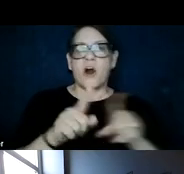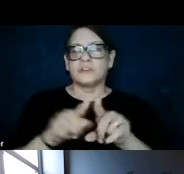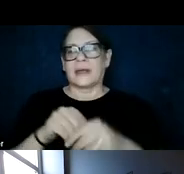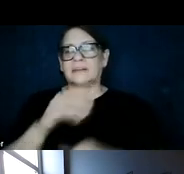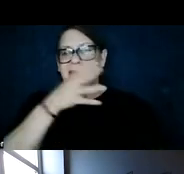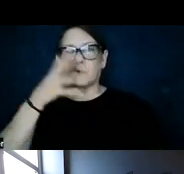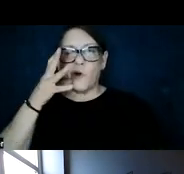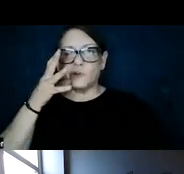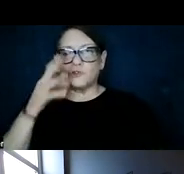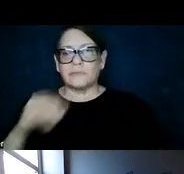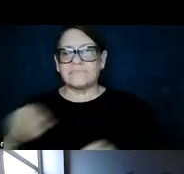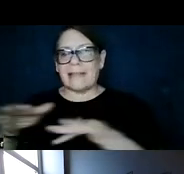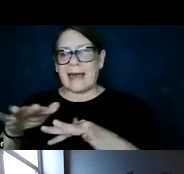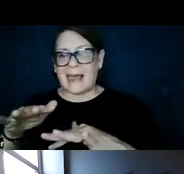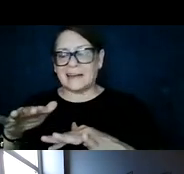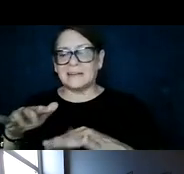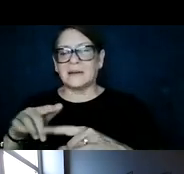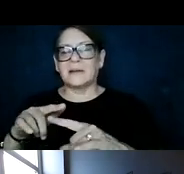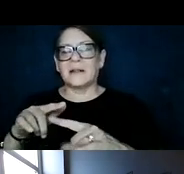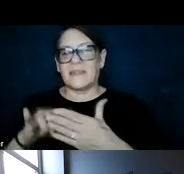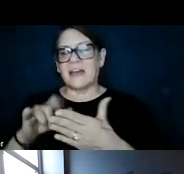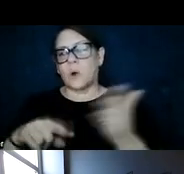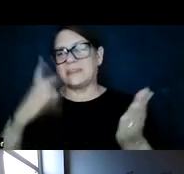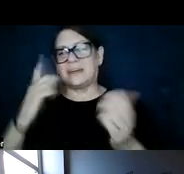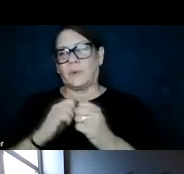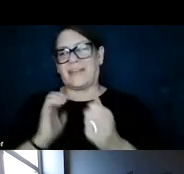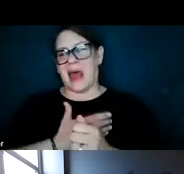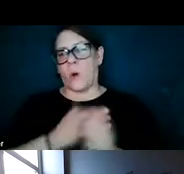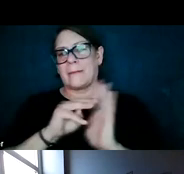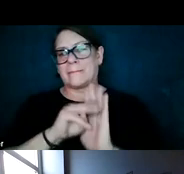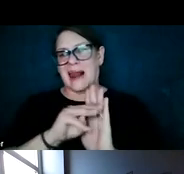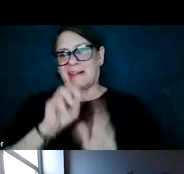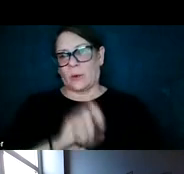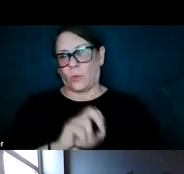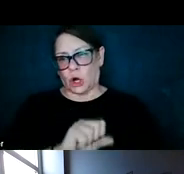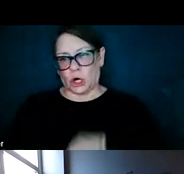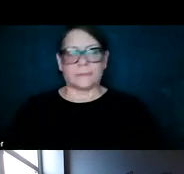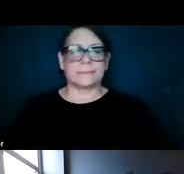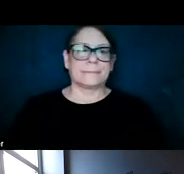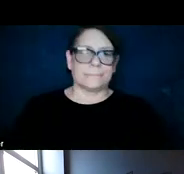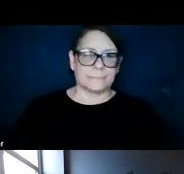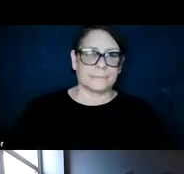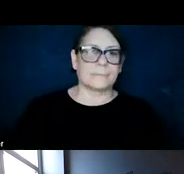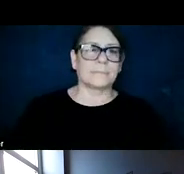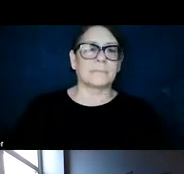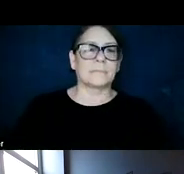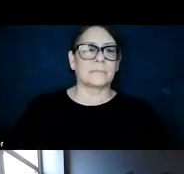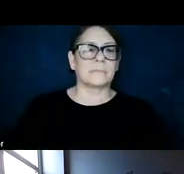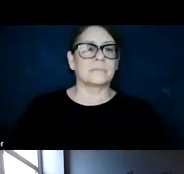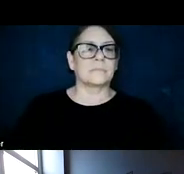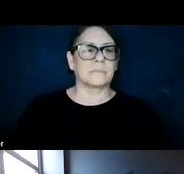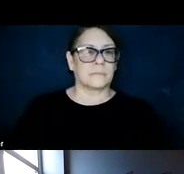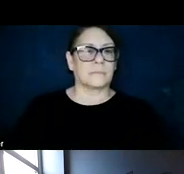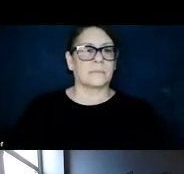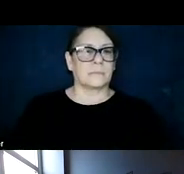which is what we are seeing with our modeling work. So this increase in agricultural land use in the lower